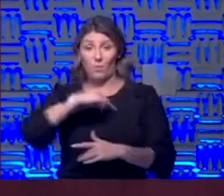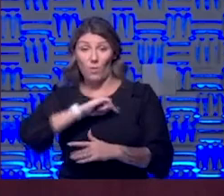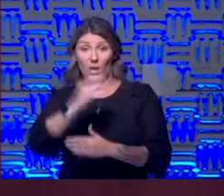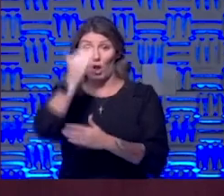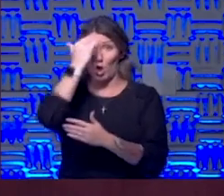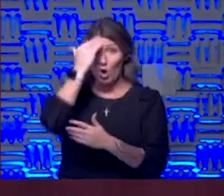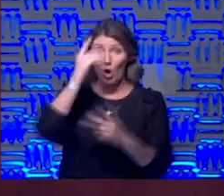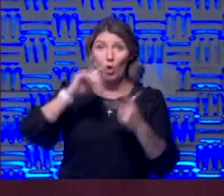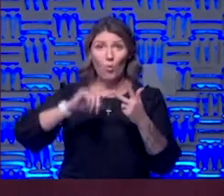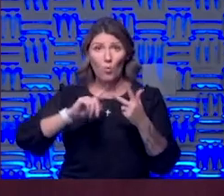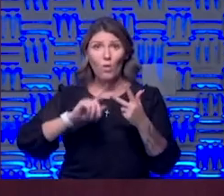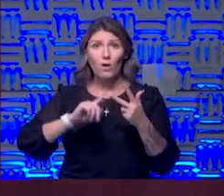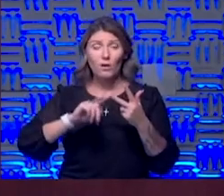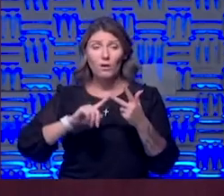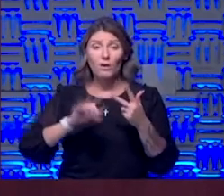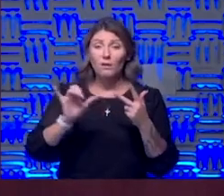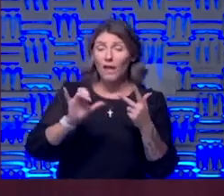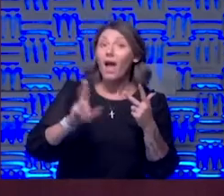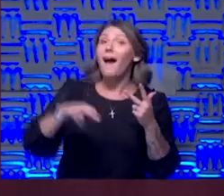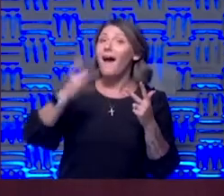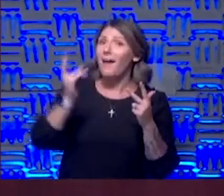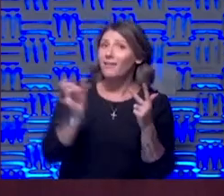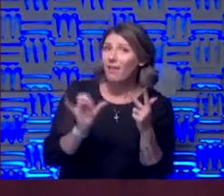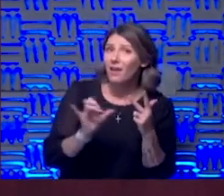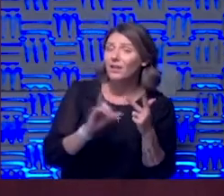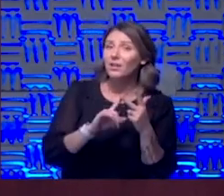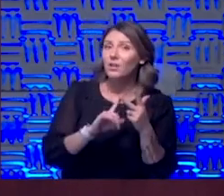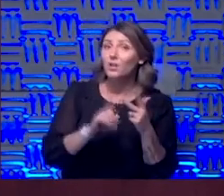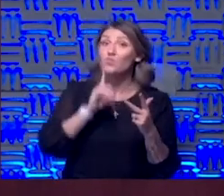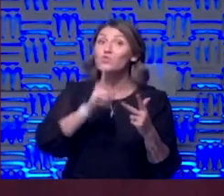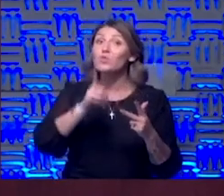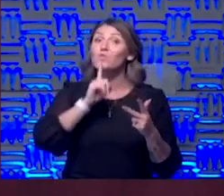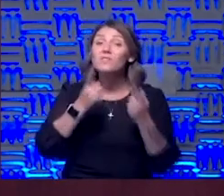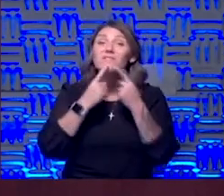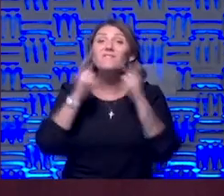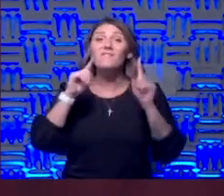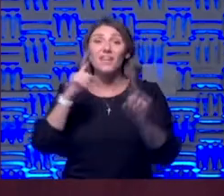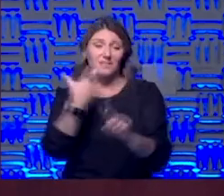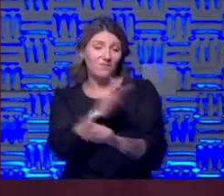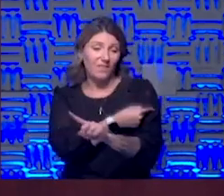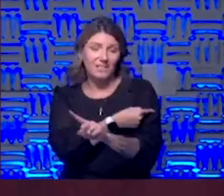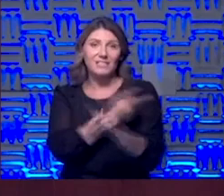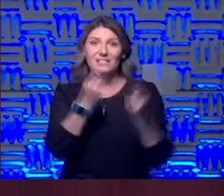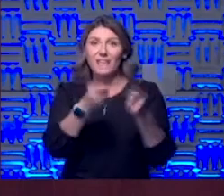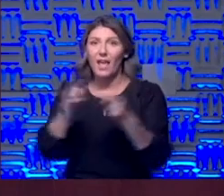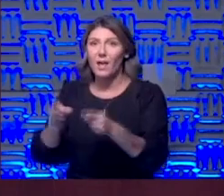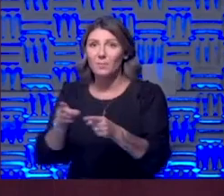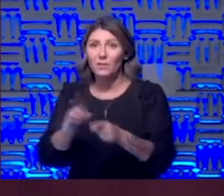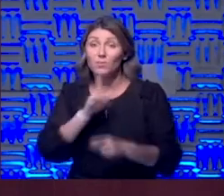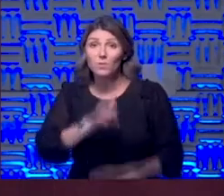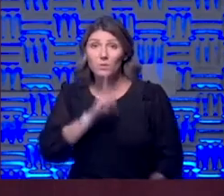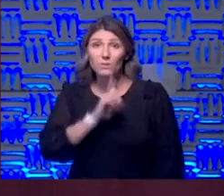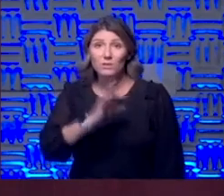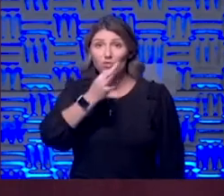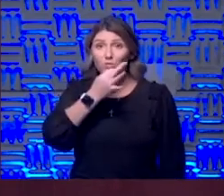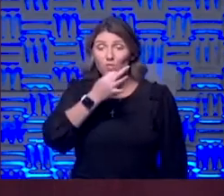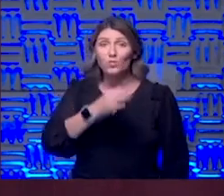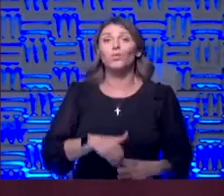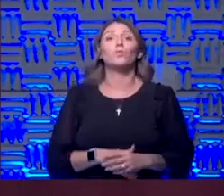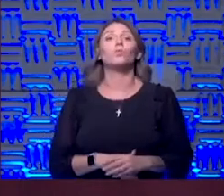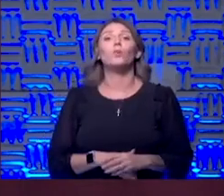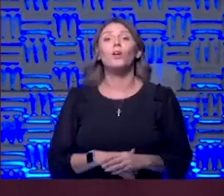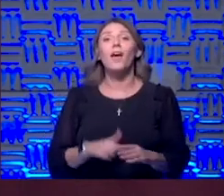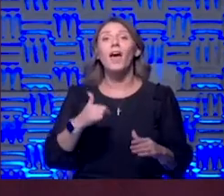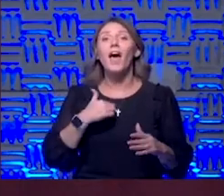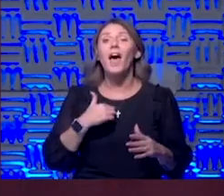that likely highly likely very effective vaccines are coming very soon so